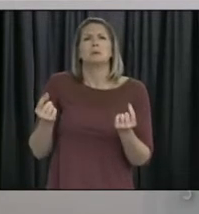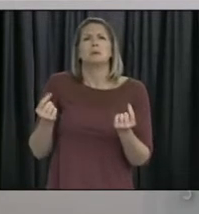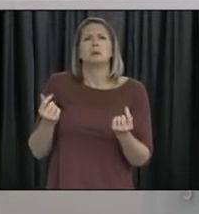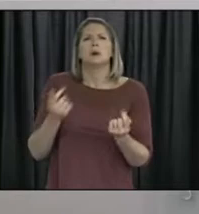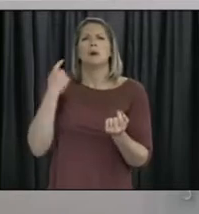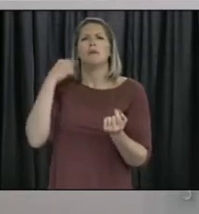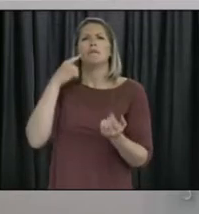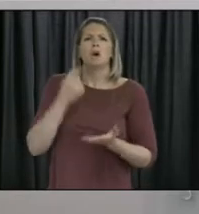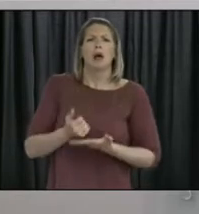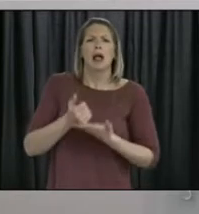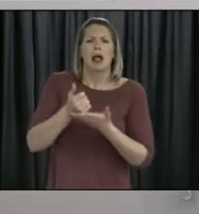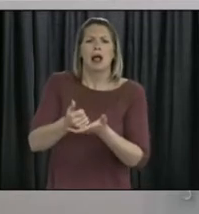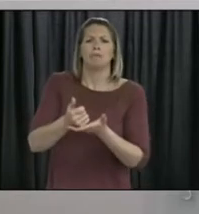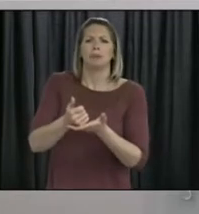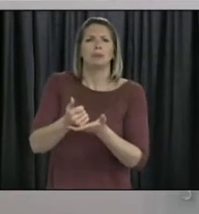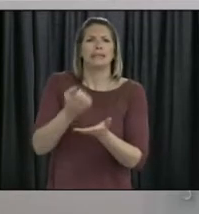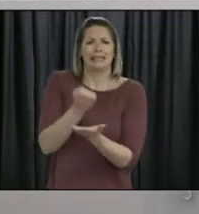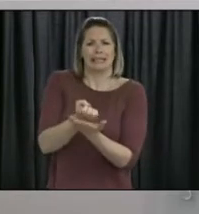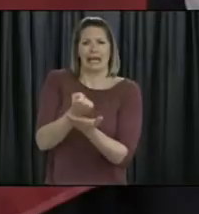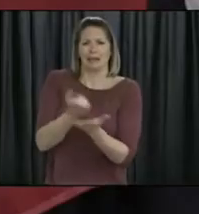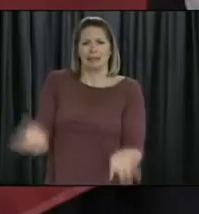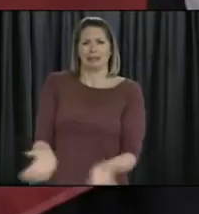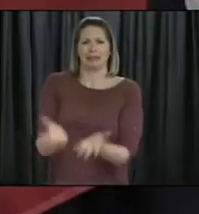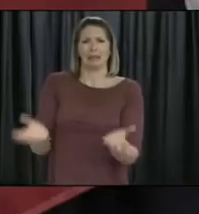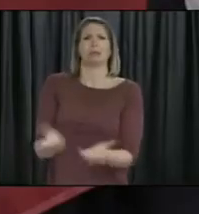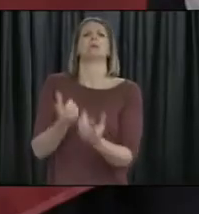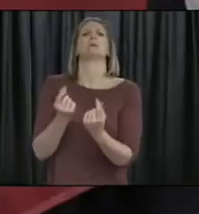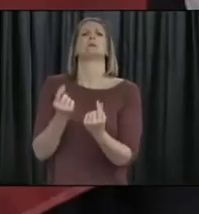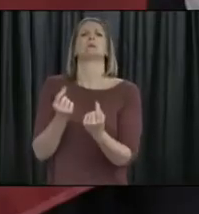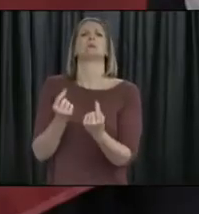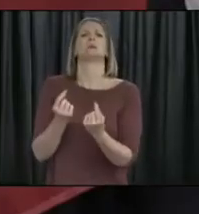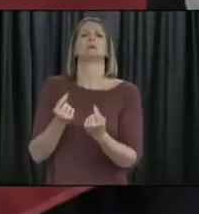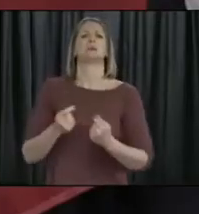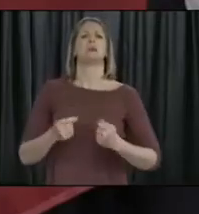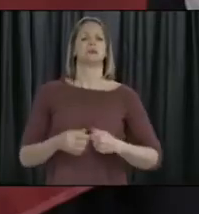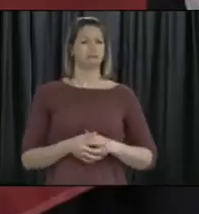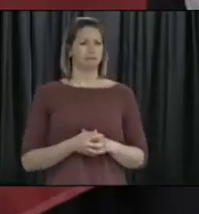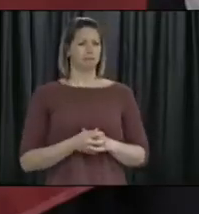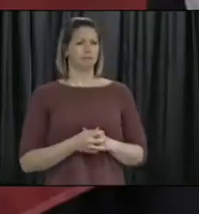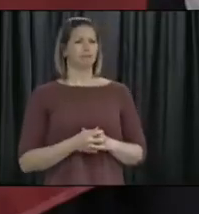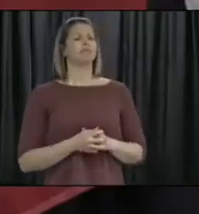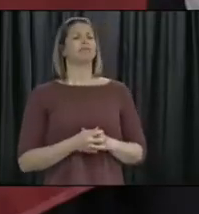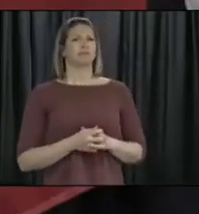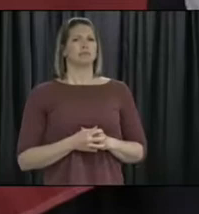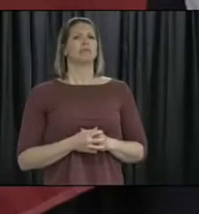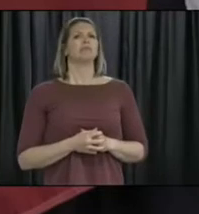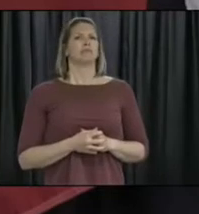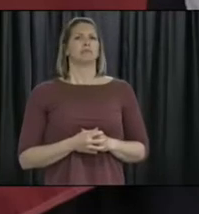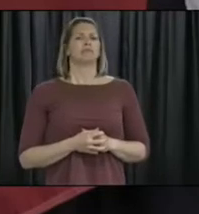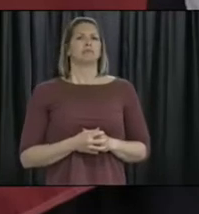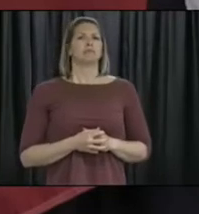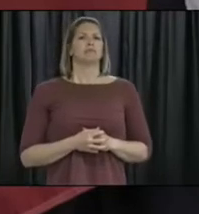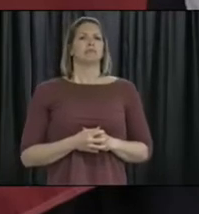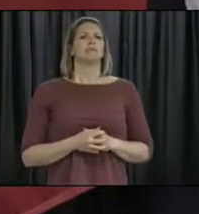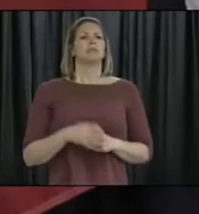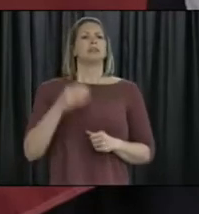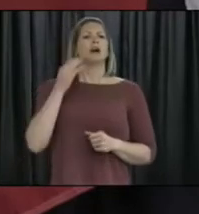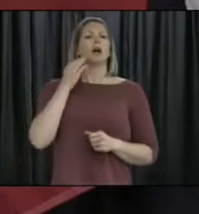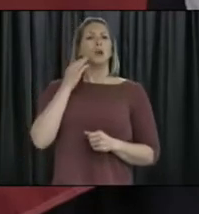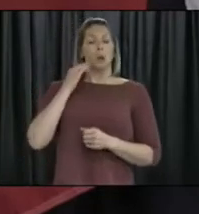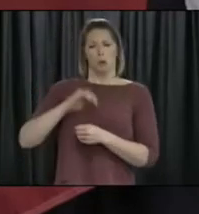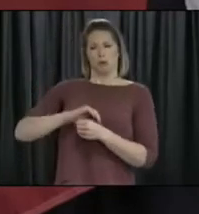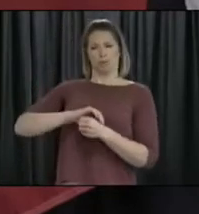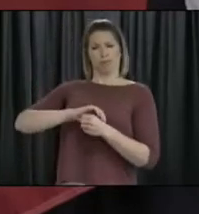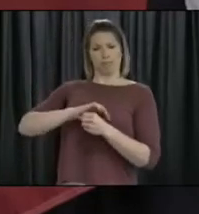support local economy? So much of the movement around the province will depend on the success that we would see with the spread of the virus within our